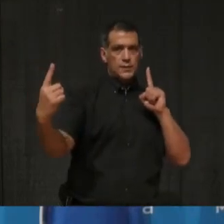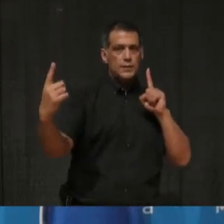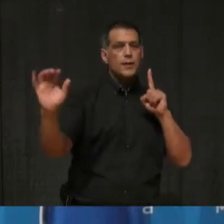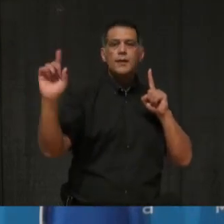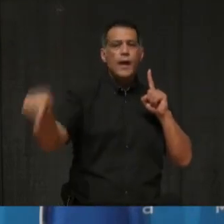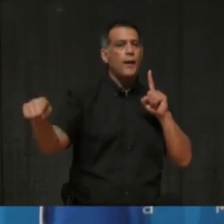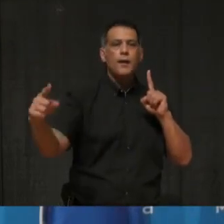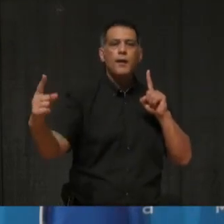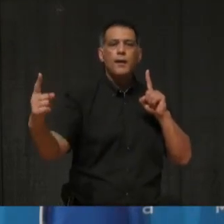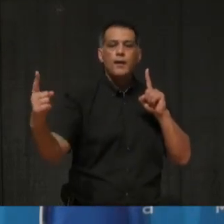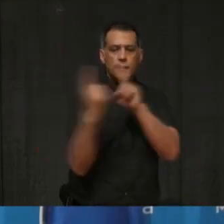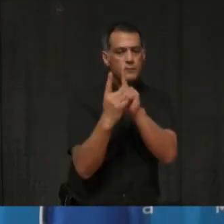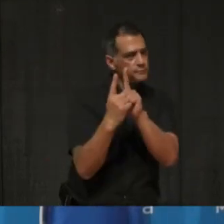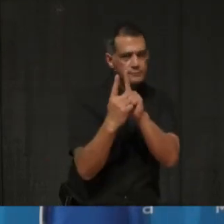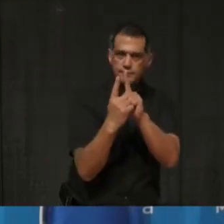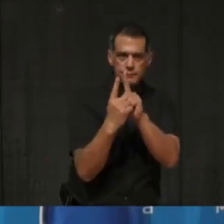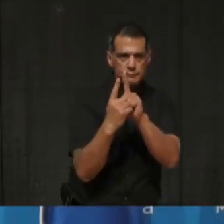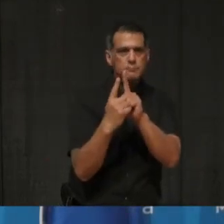that, of course.